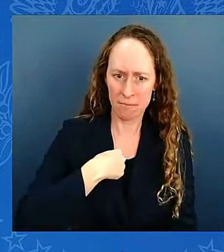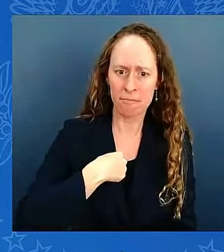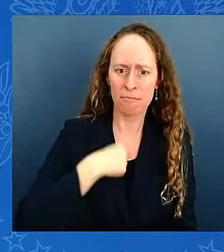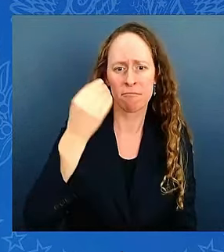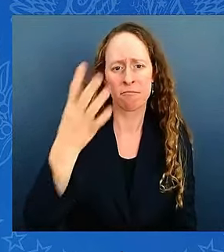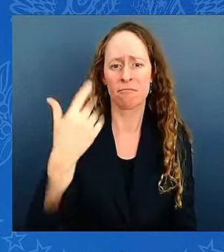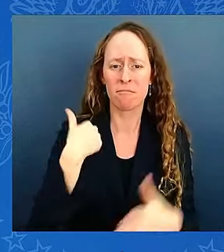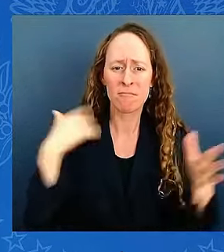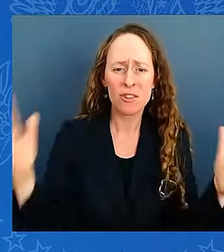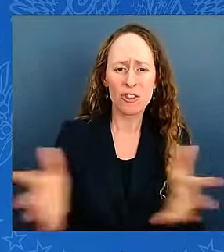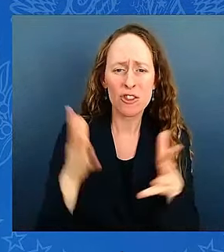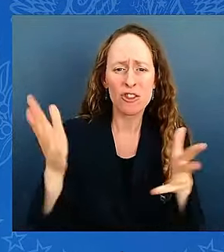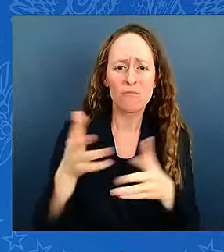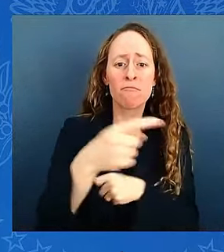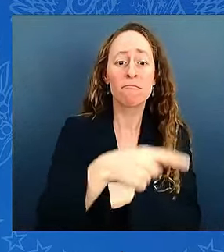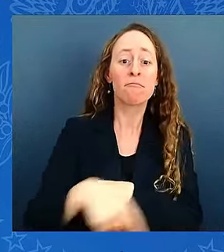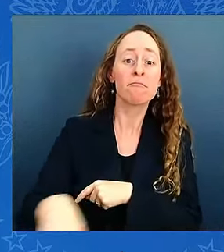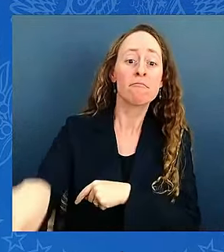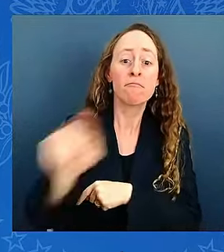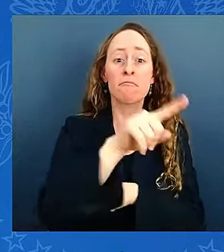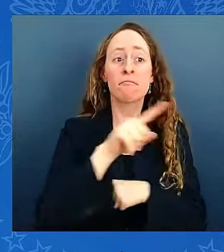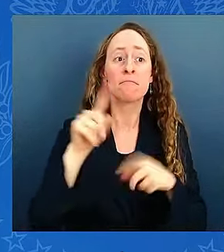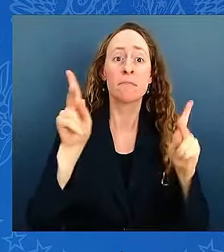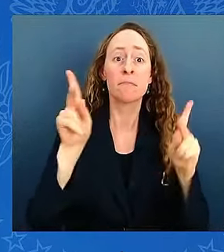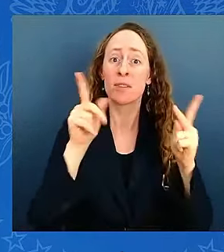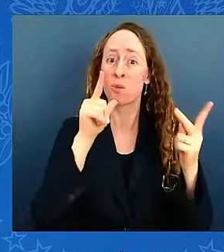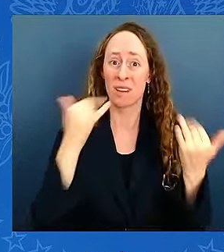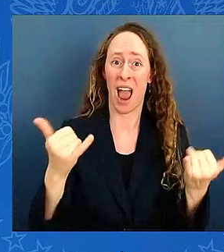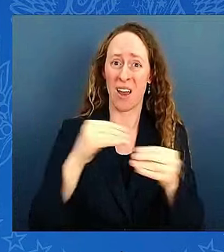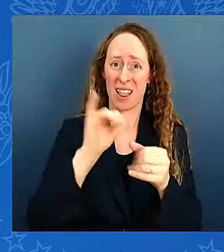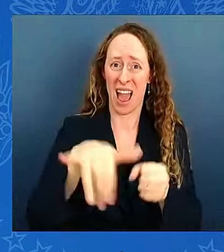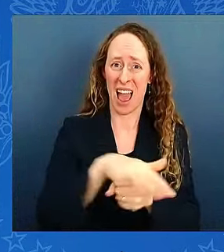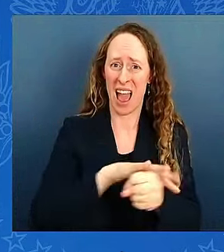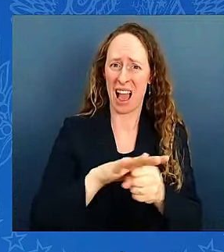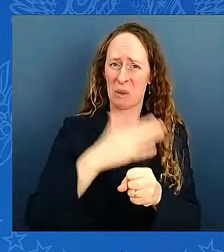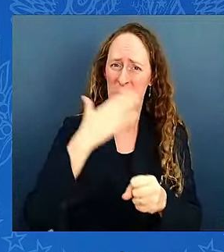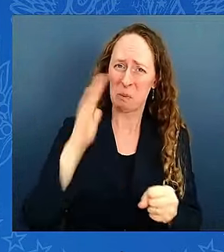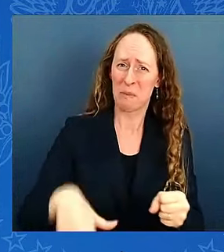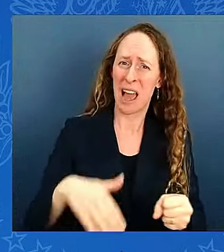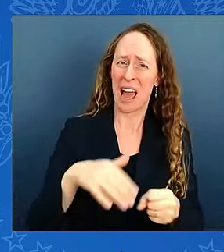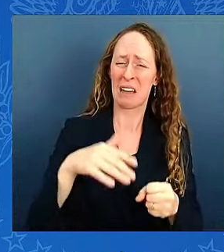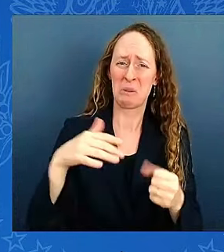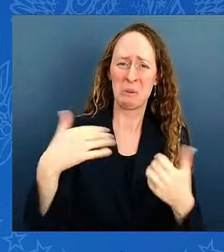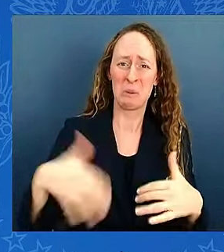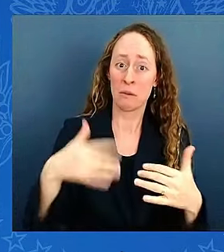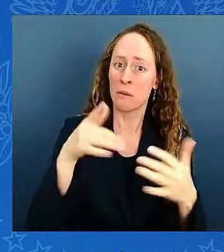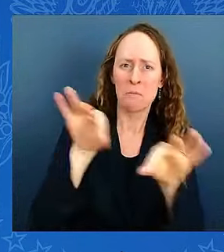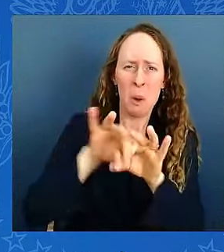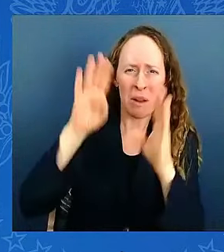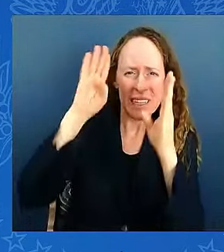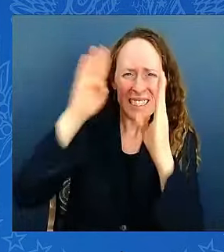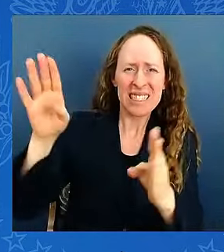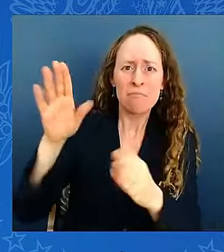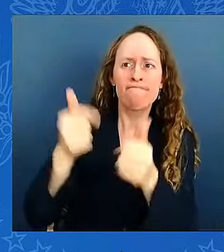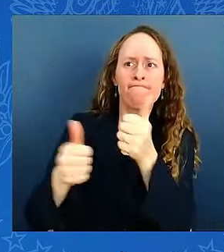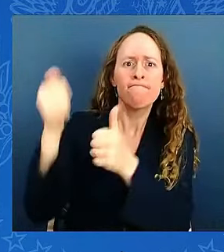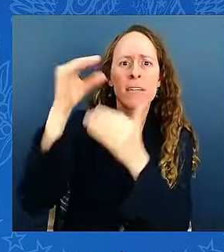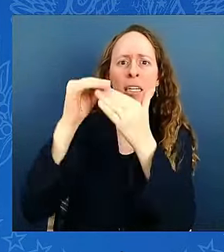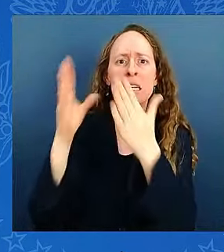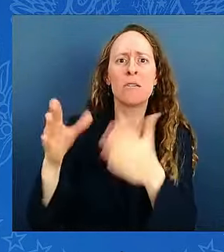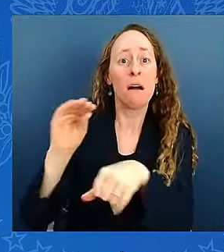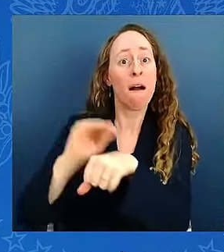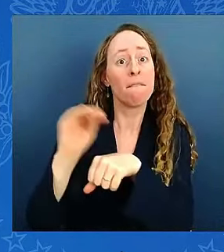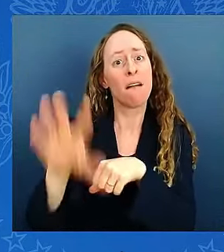home, to listen to the local officials and follow all safety instructions. Take this seriously. Please, be safe.